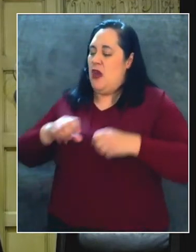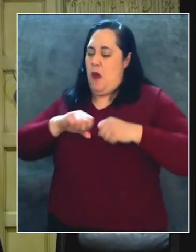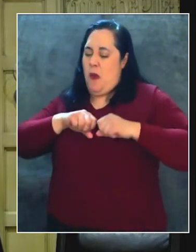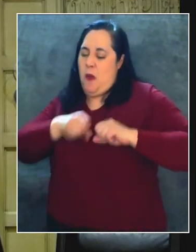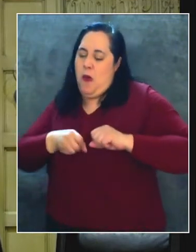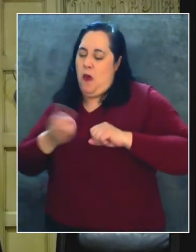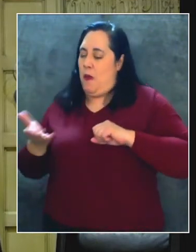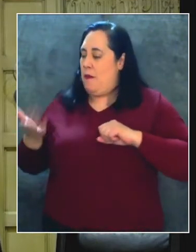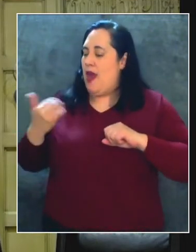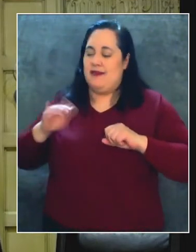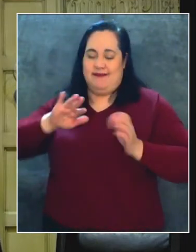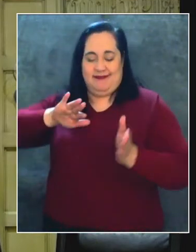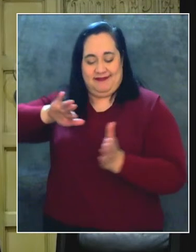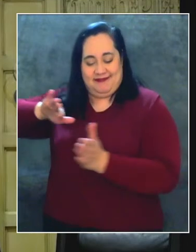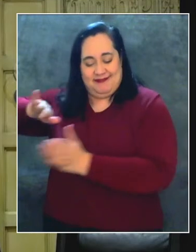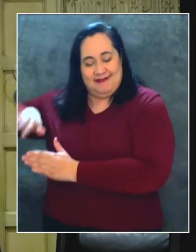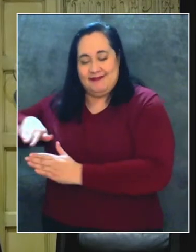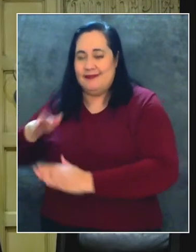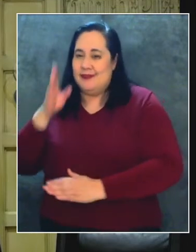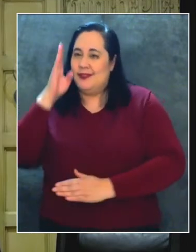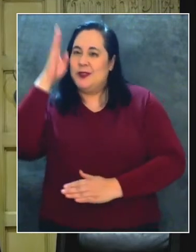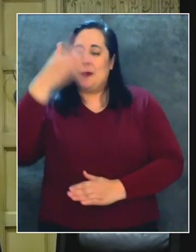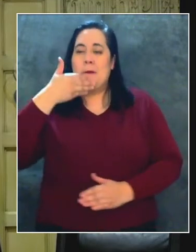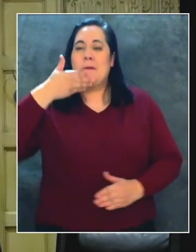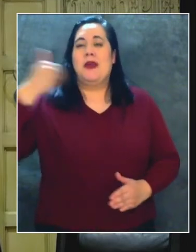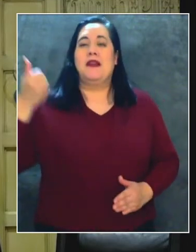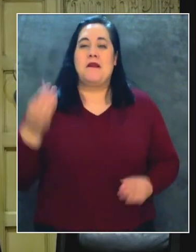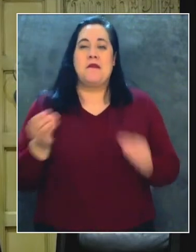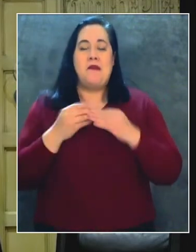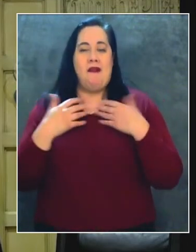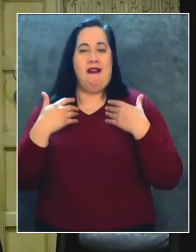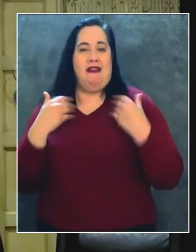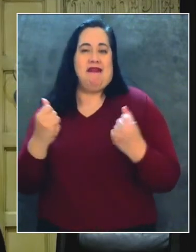to a better and healthier future.